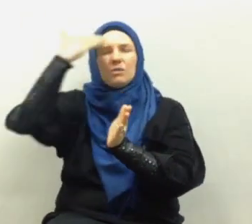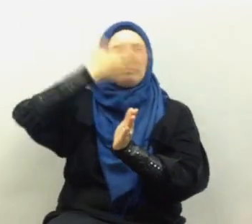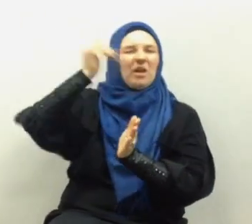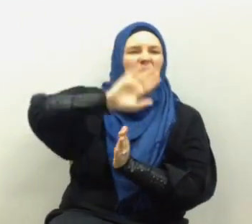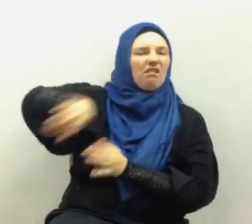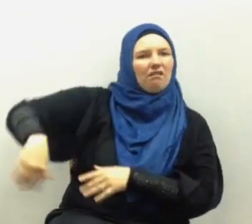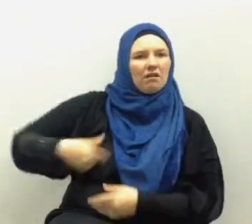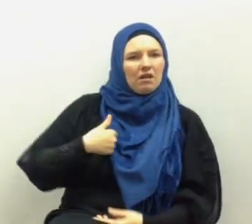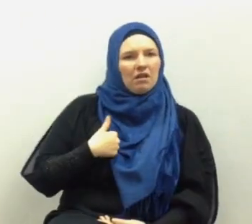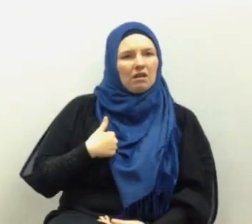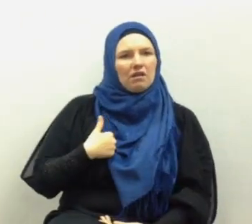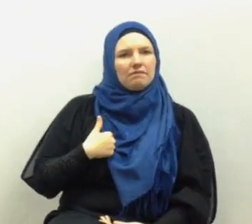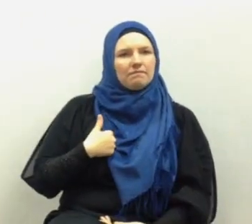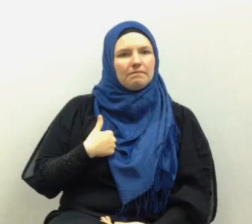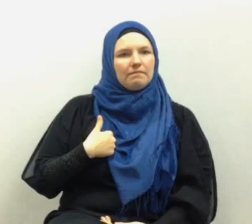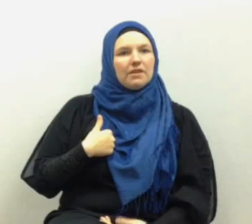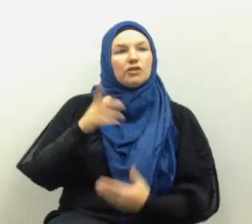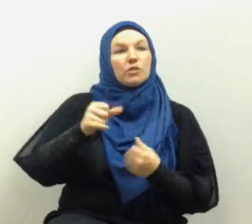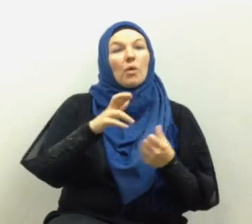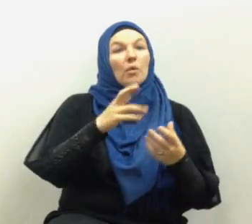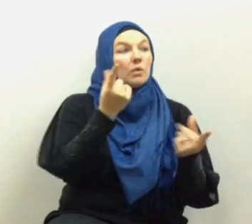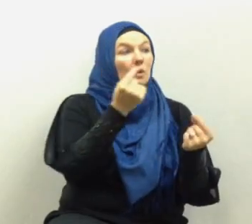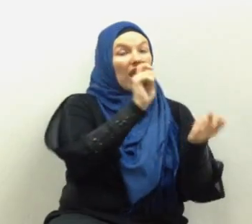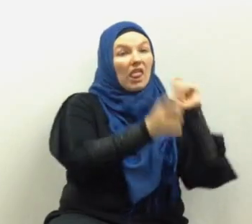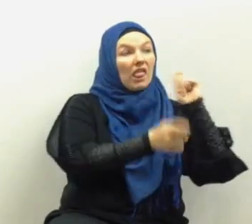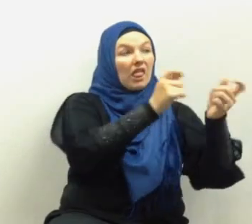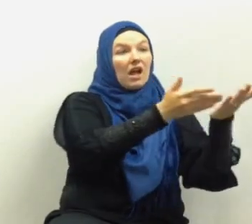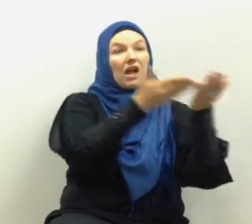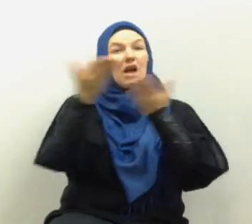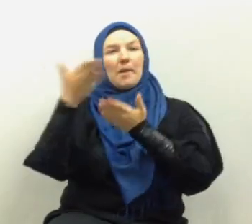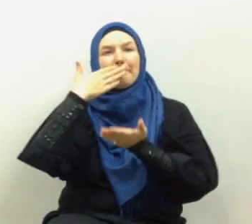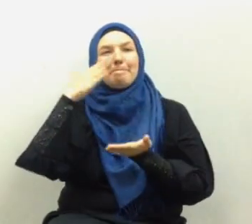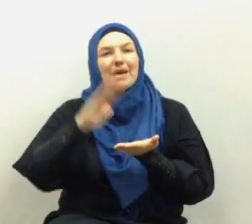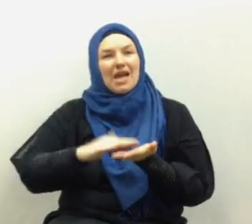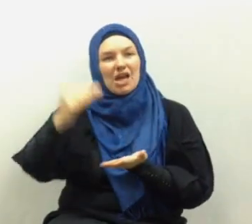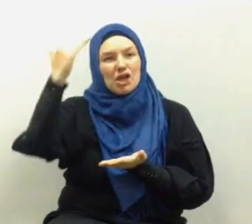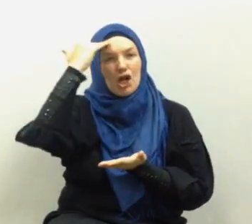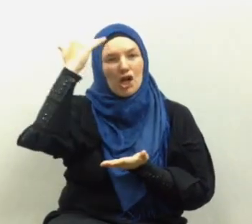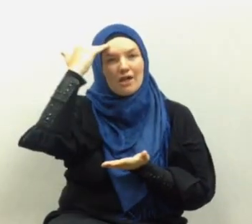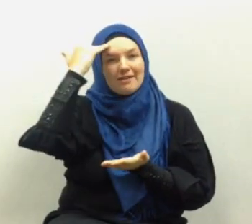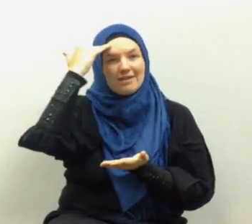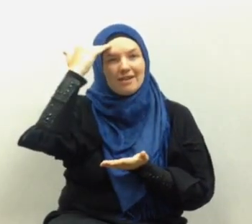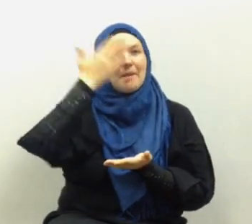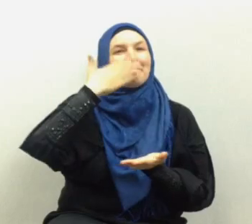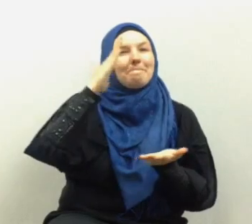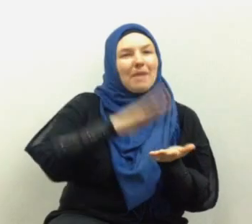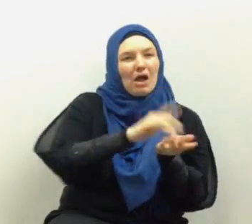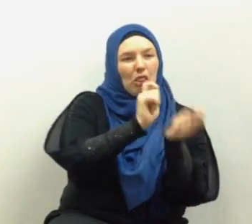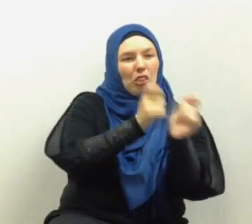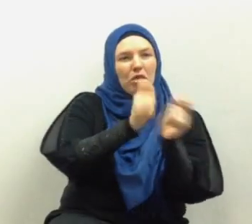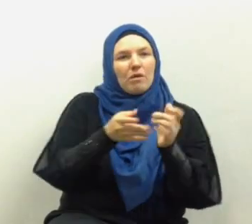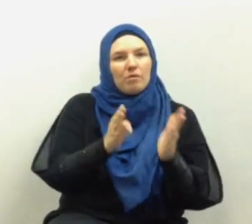so they bring us tainted polluted knowledge that they claim to be